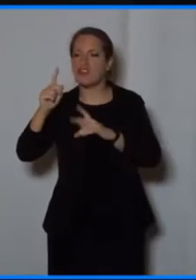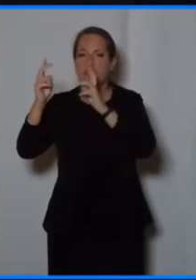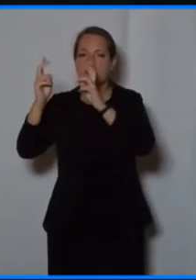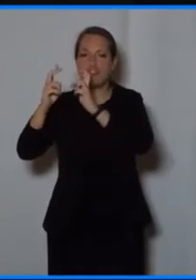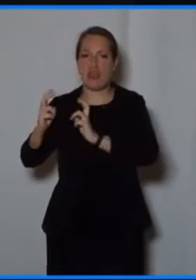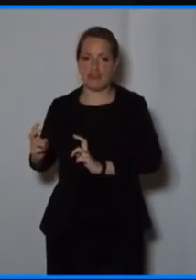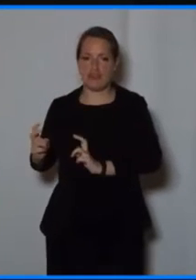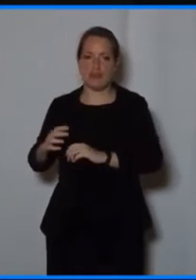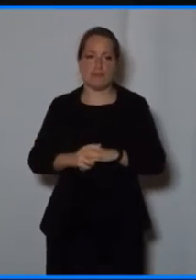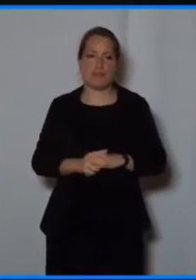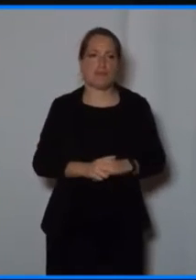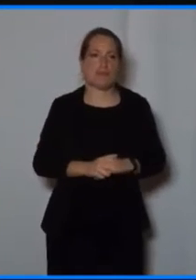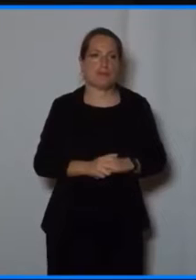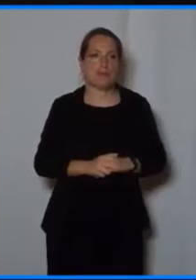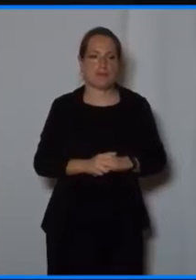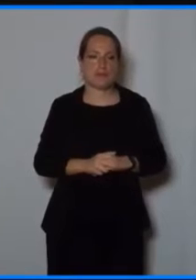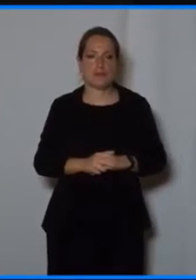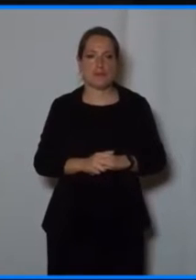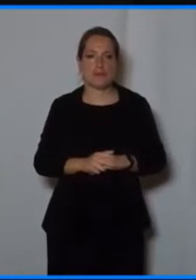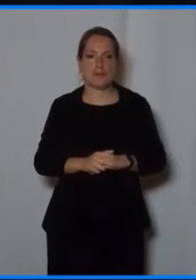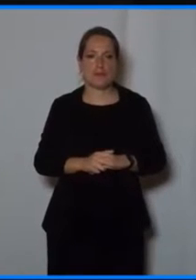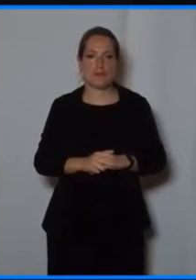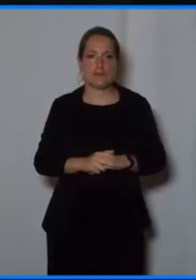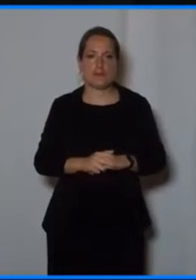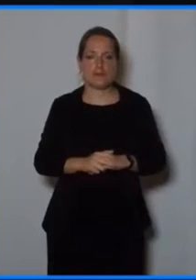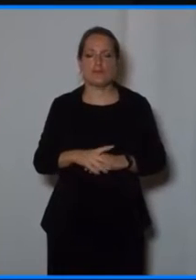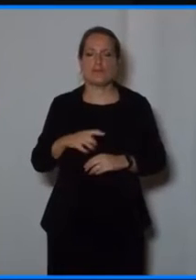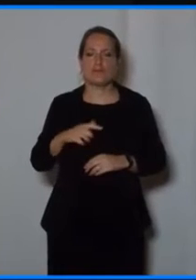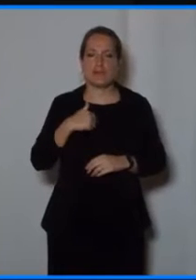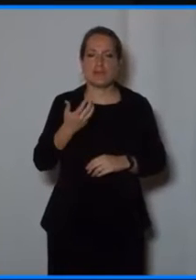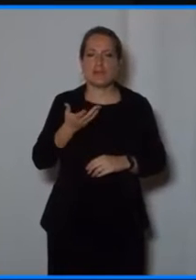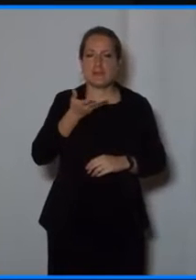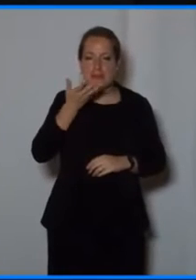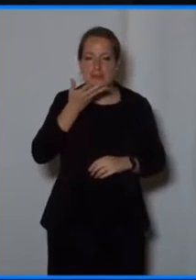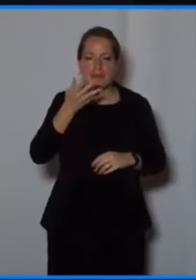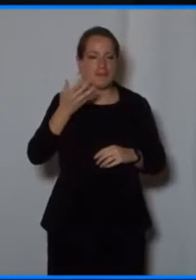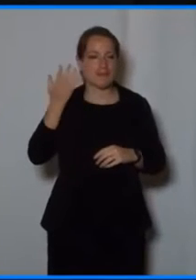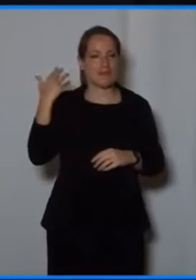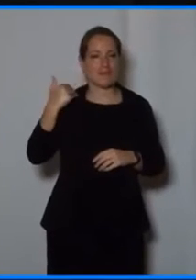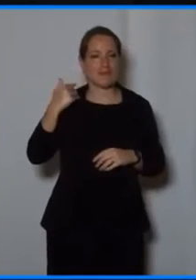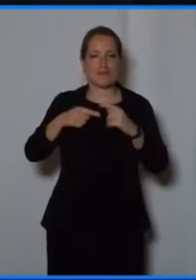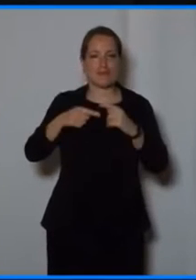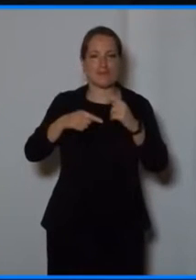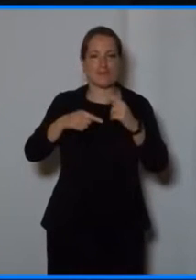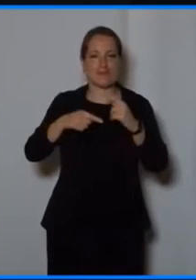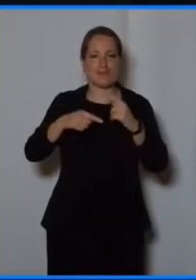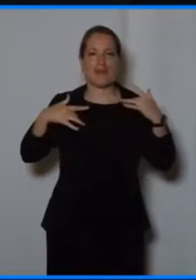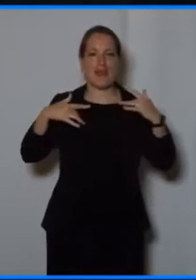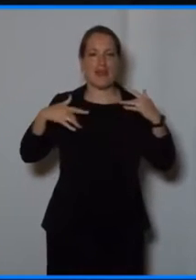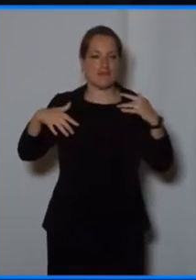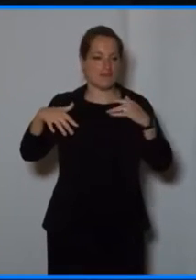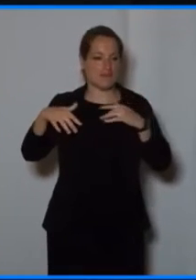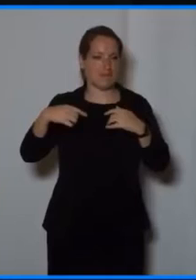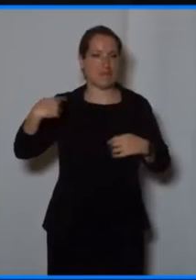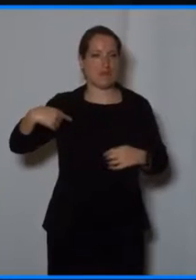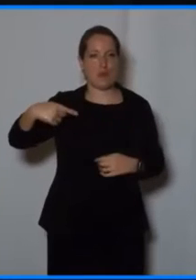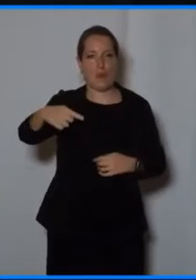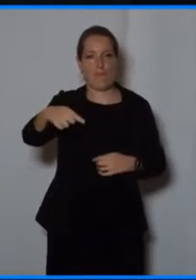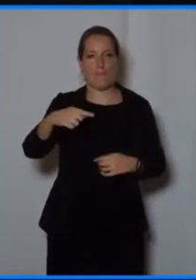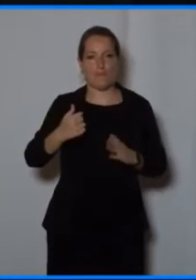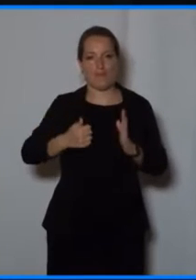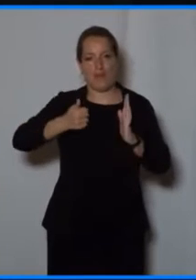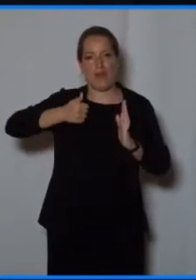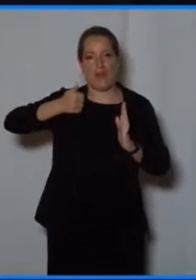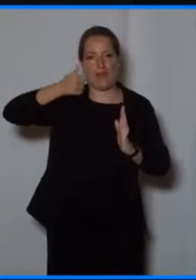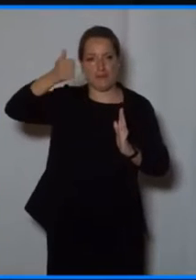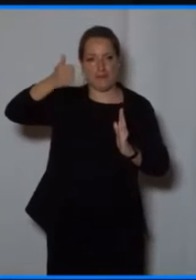you digitization of society is about improving everyday life. Let's take healthcare, you know. Sadly, in Europe